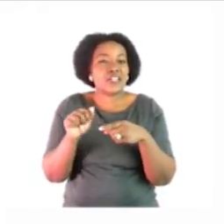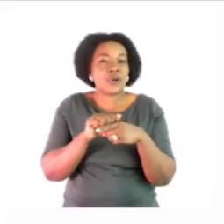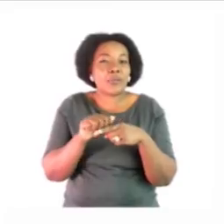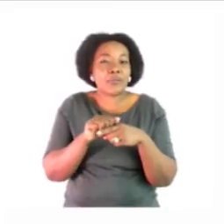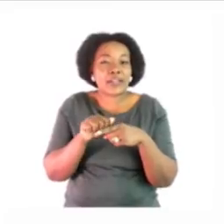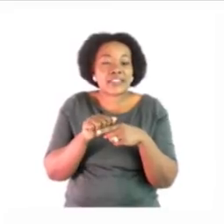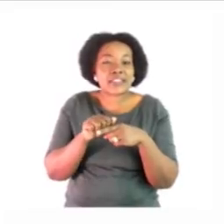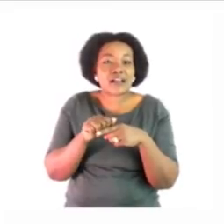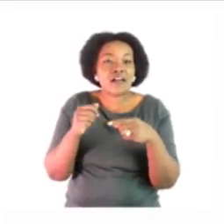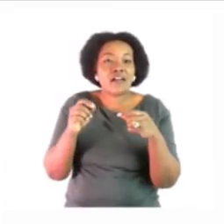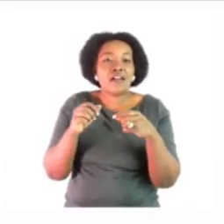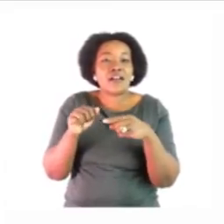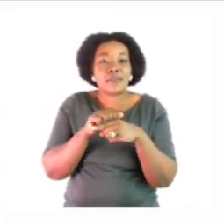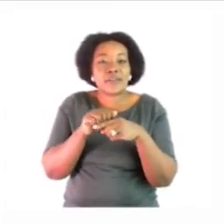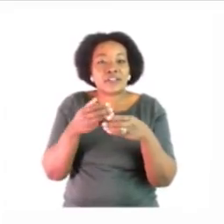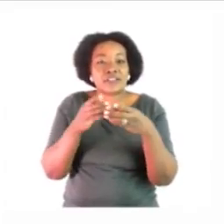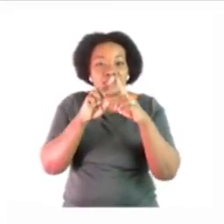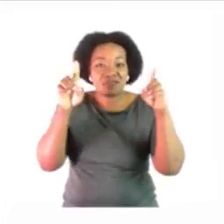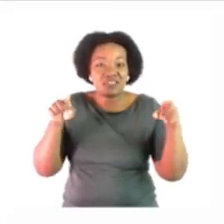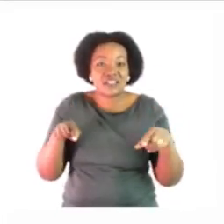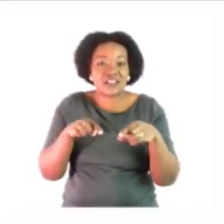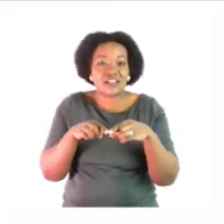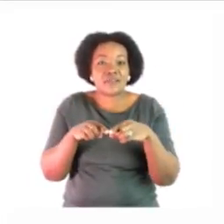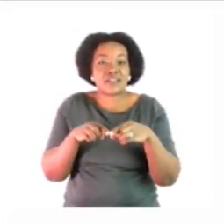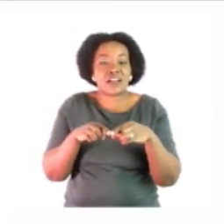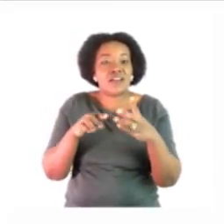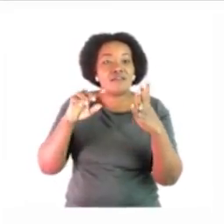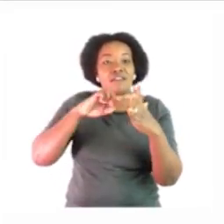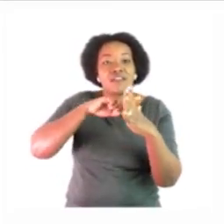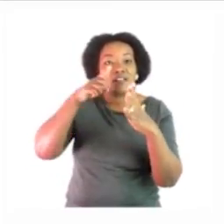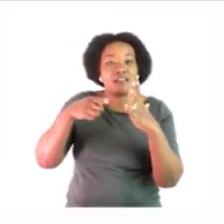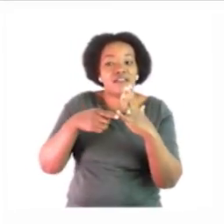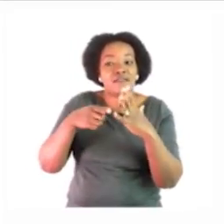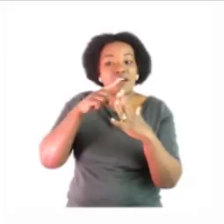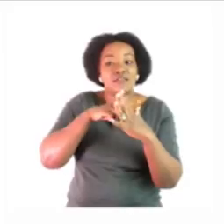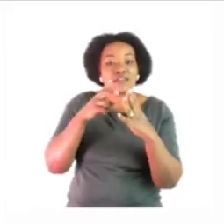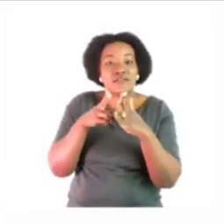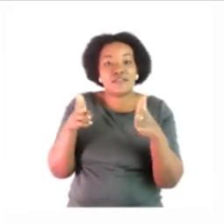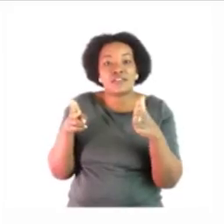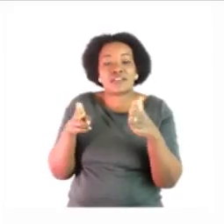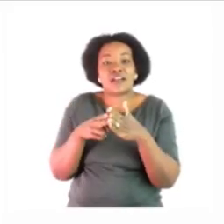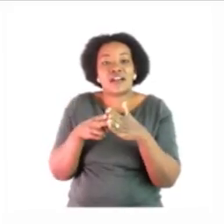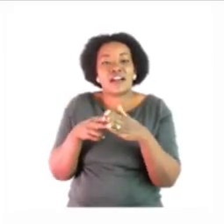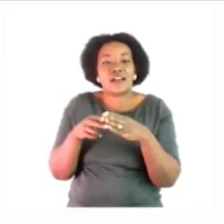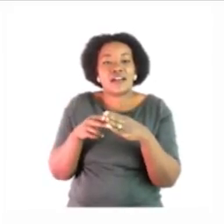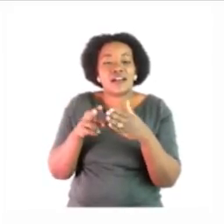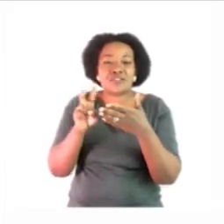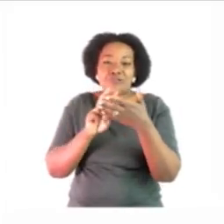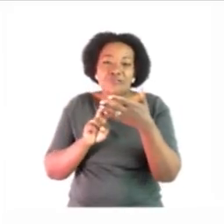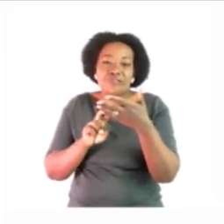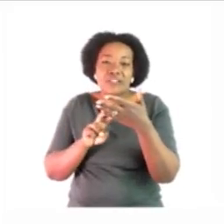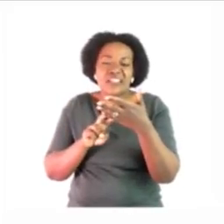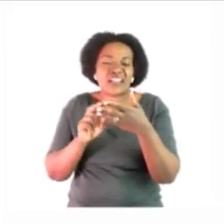consonant digraphs as well as the vowel digraphs read the words and every time try to